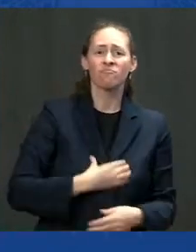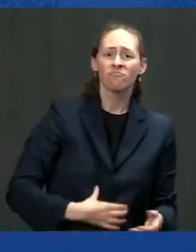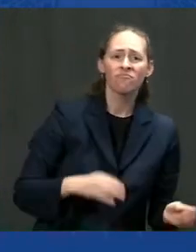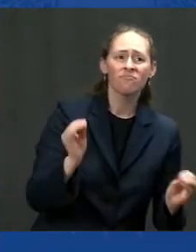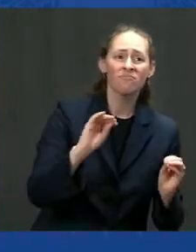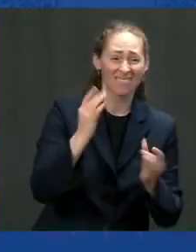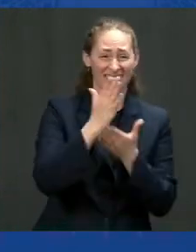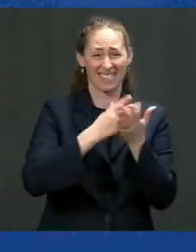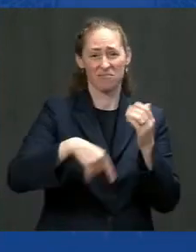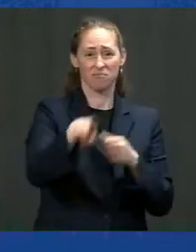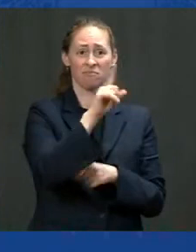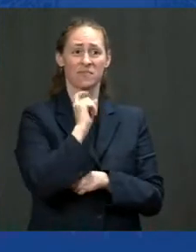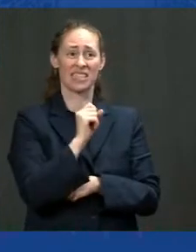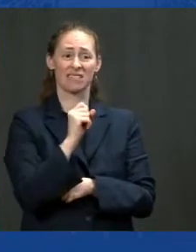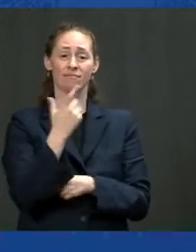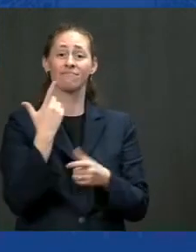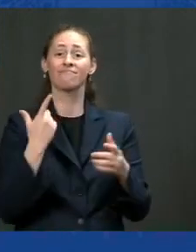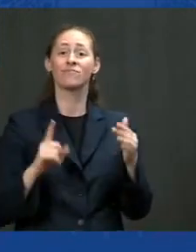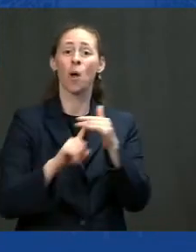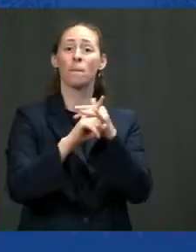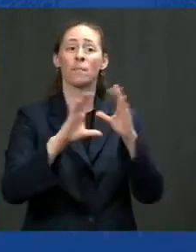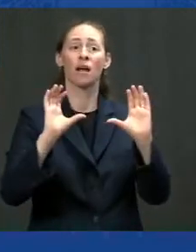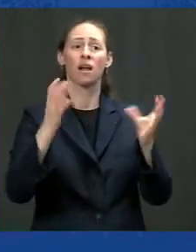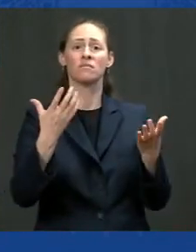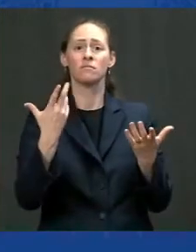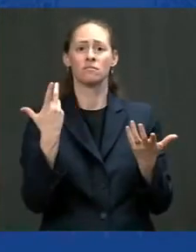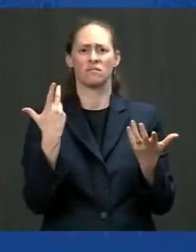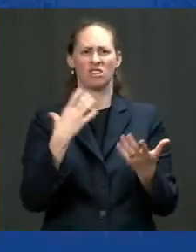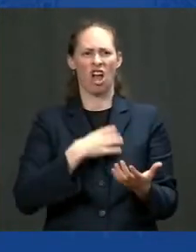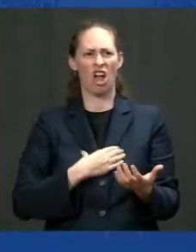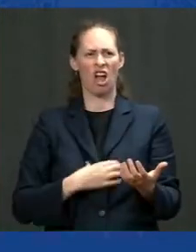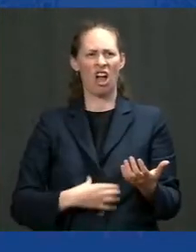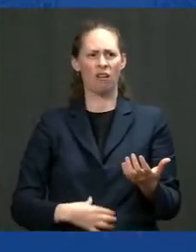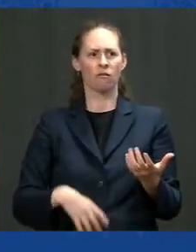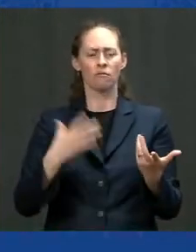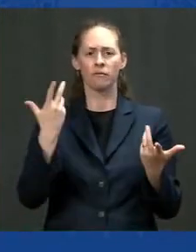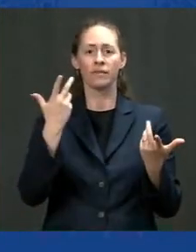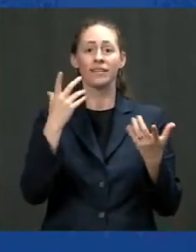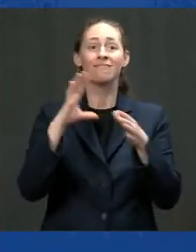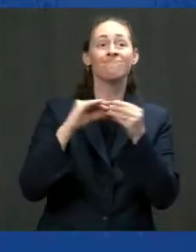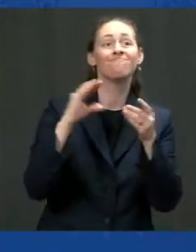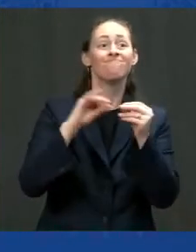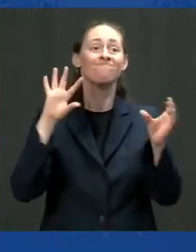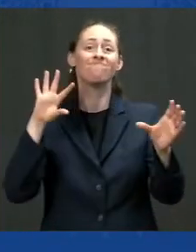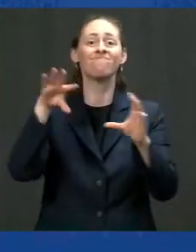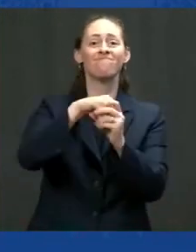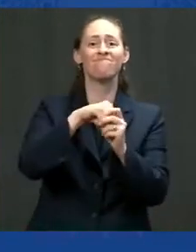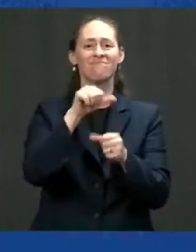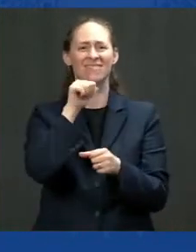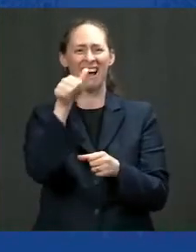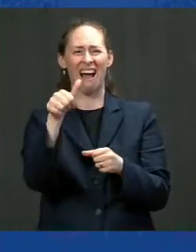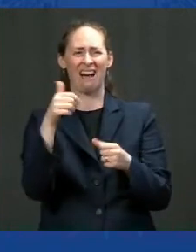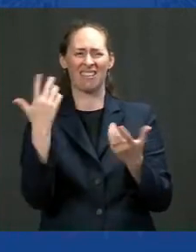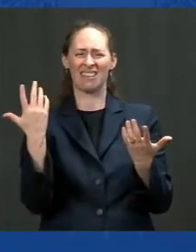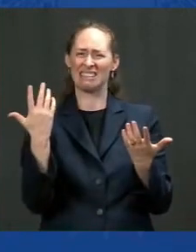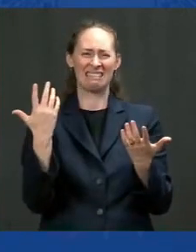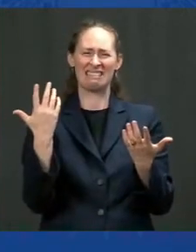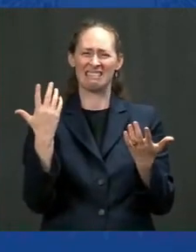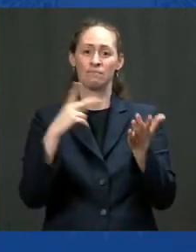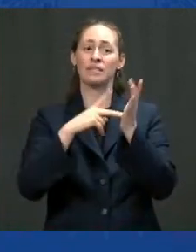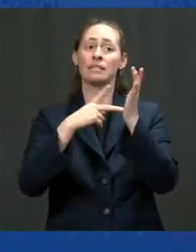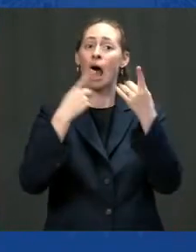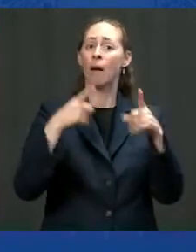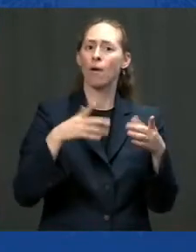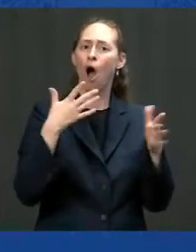fewer words spoken a million fewer spoken what that means is they're behind the eight ball from the